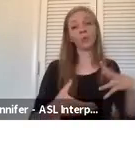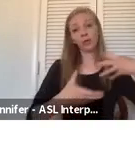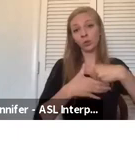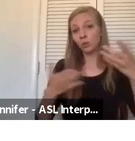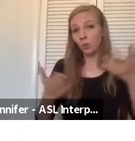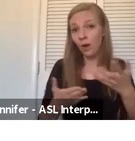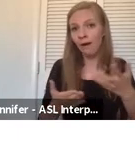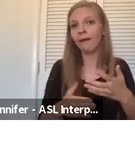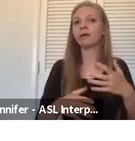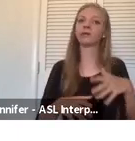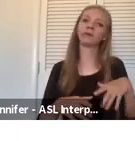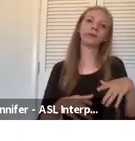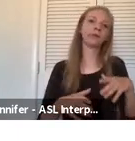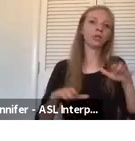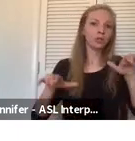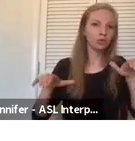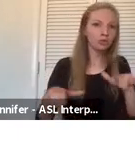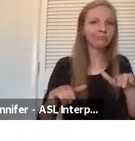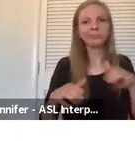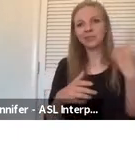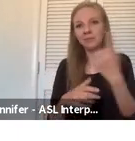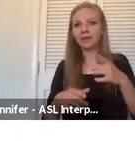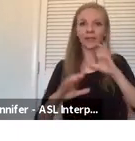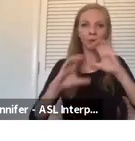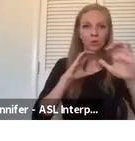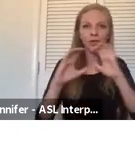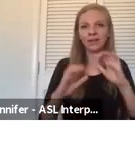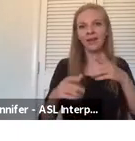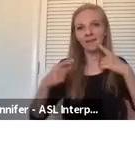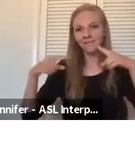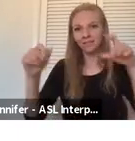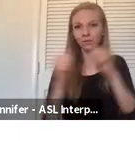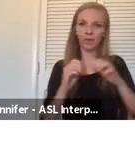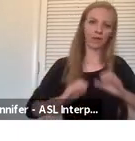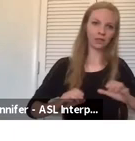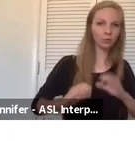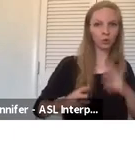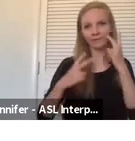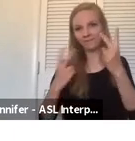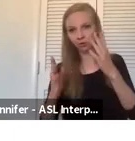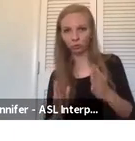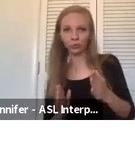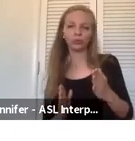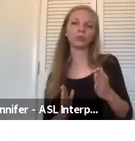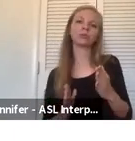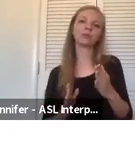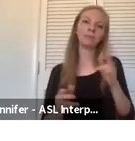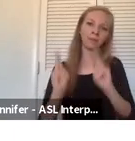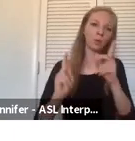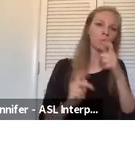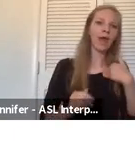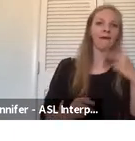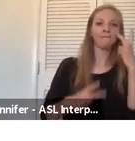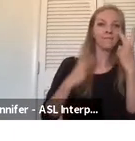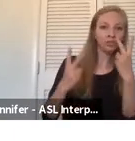steps necessary to communicate effectively with customers, visitors, with vision and hearing and